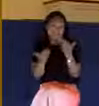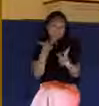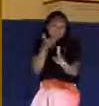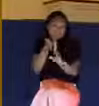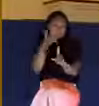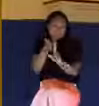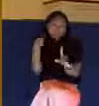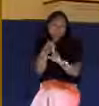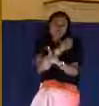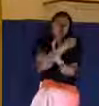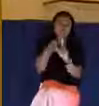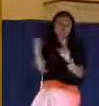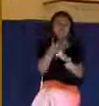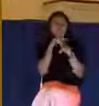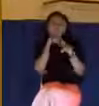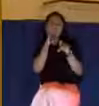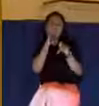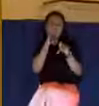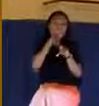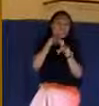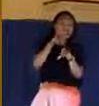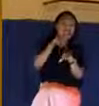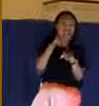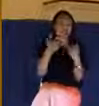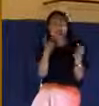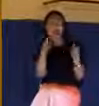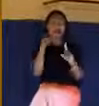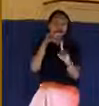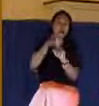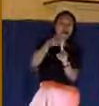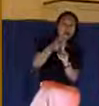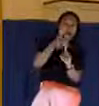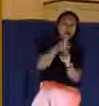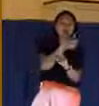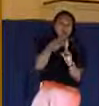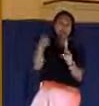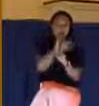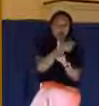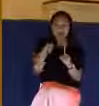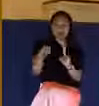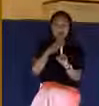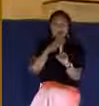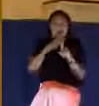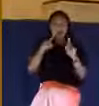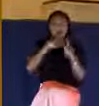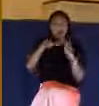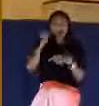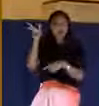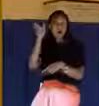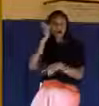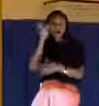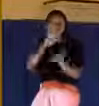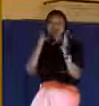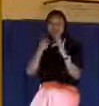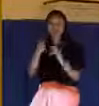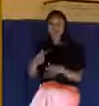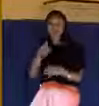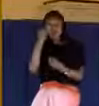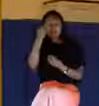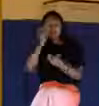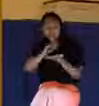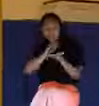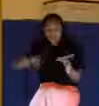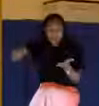was taunting Jesus, jeering Jesus. When he heard the words that Jesus spoke from the cross, Father, forgive them,